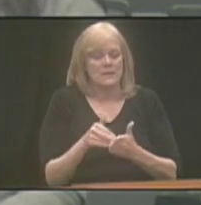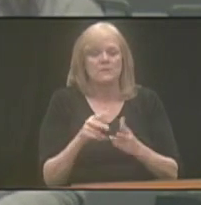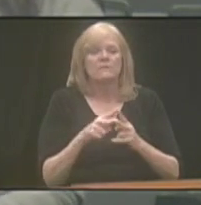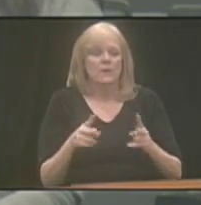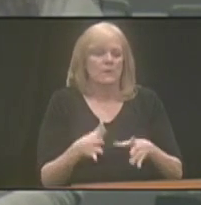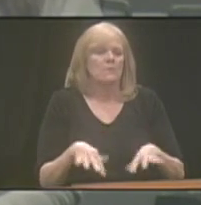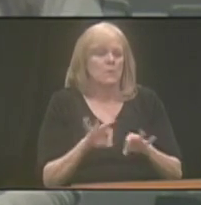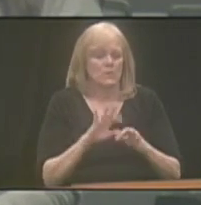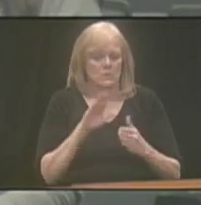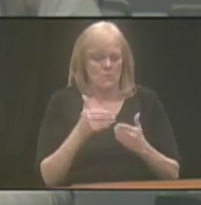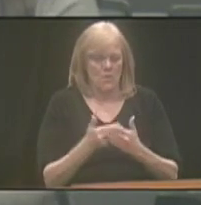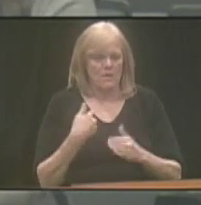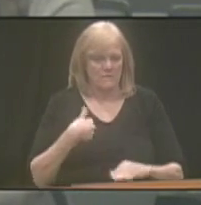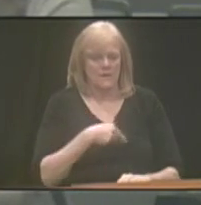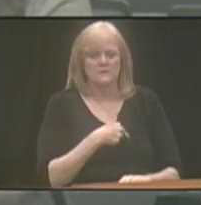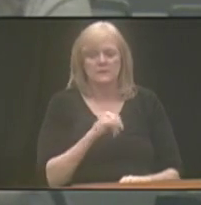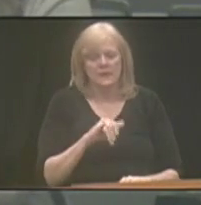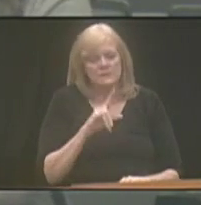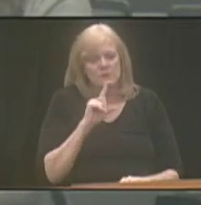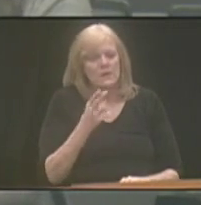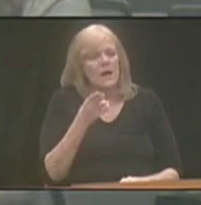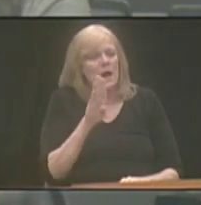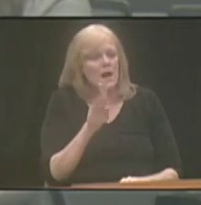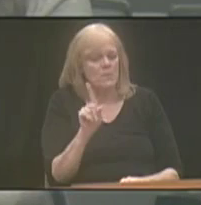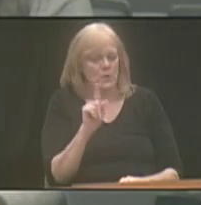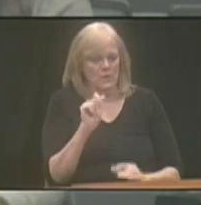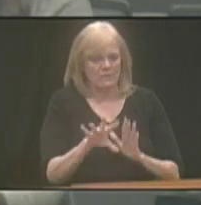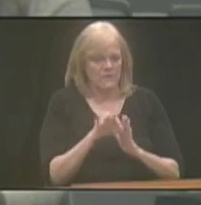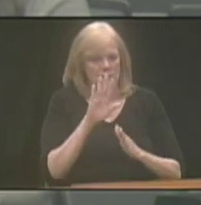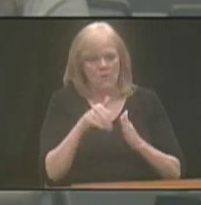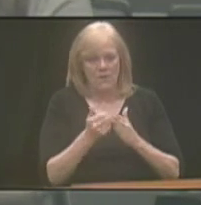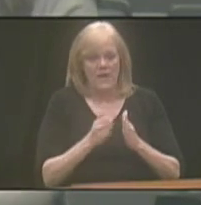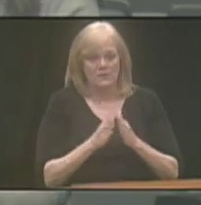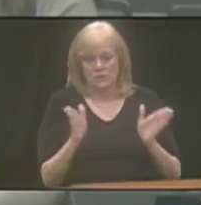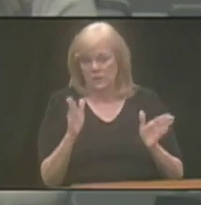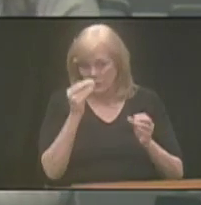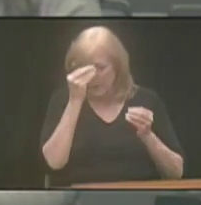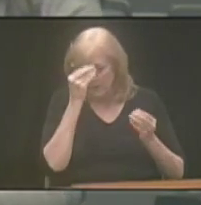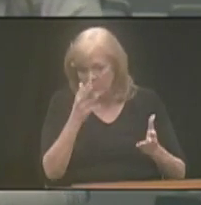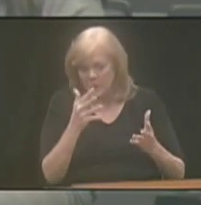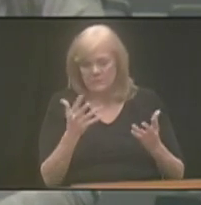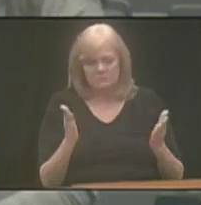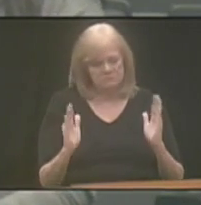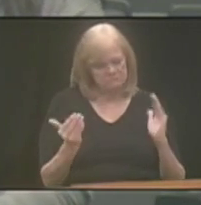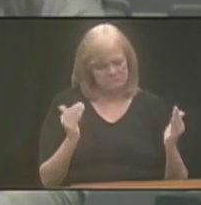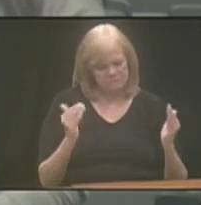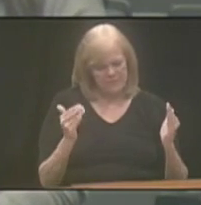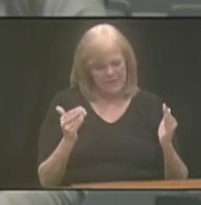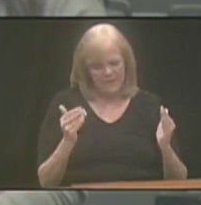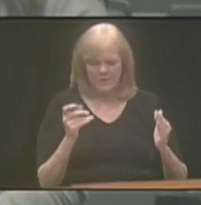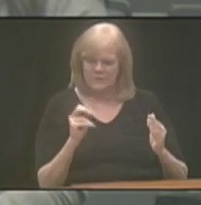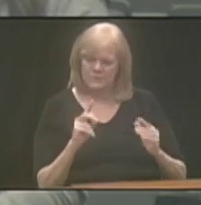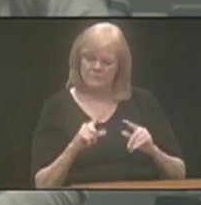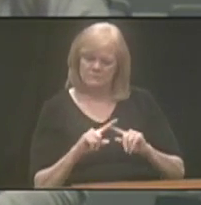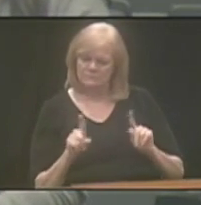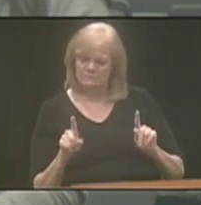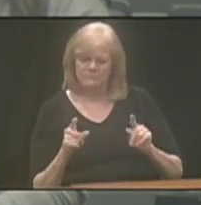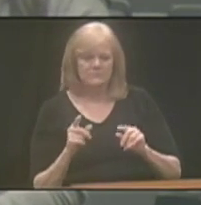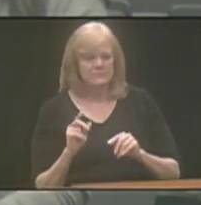of us sharing information. So that's really the hub of where you can find all that general information and compare and contrast the different plans. Okay.